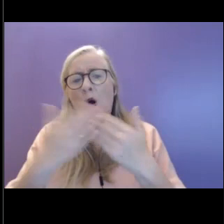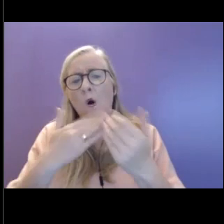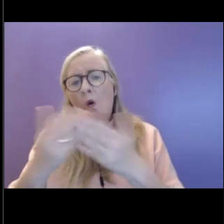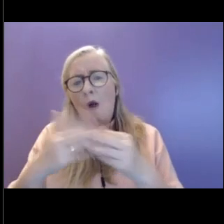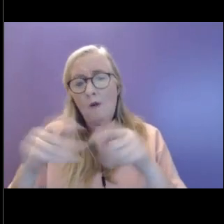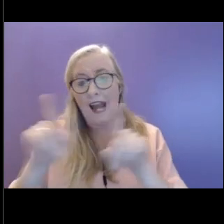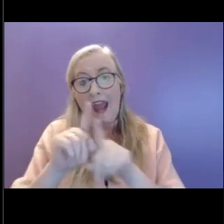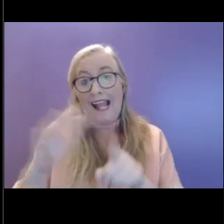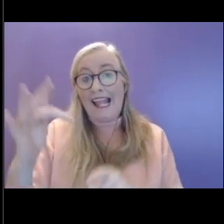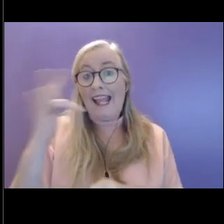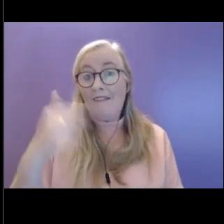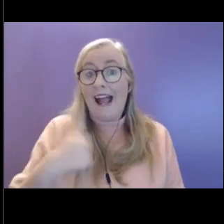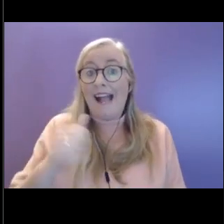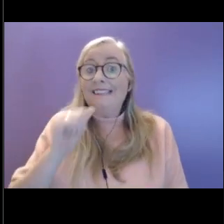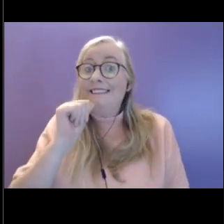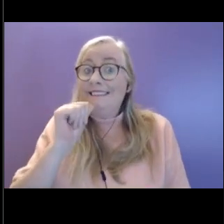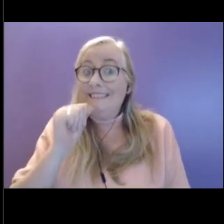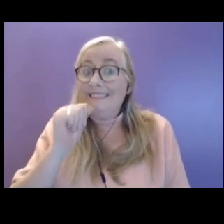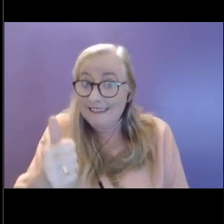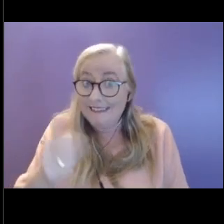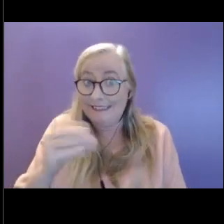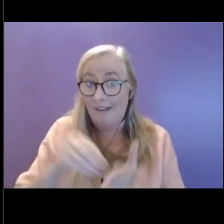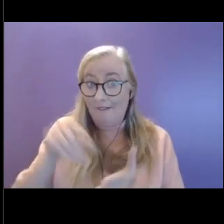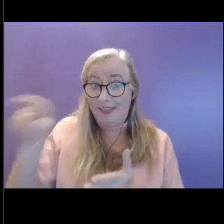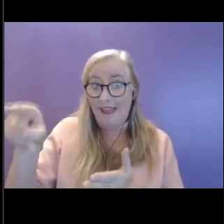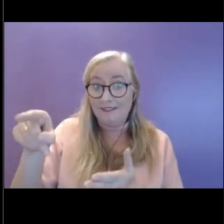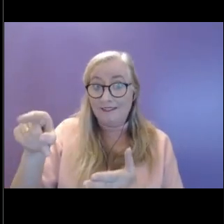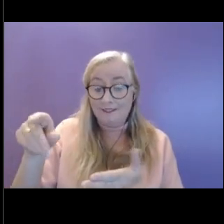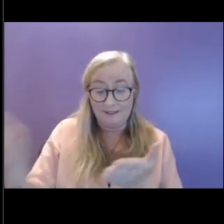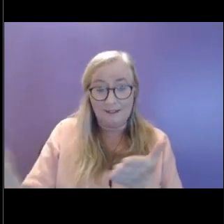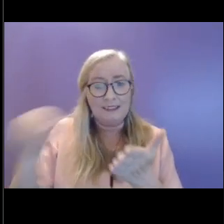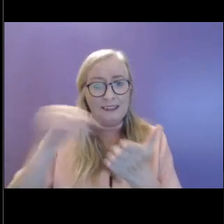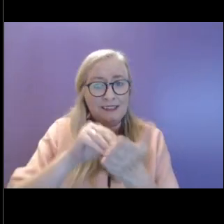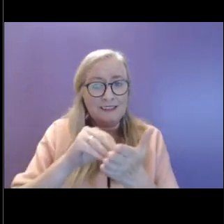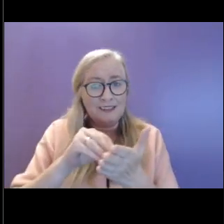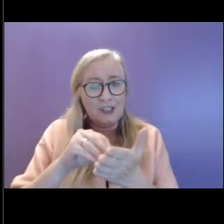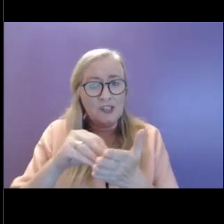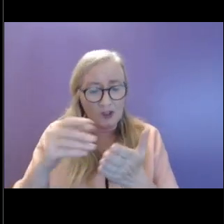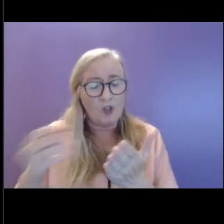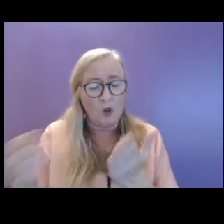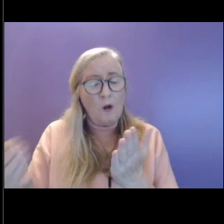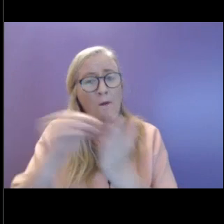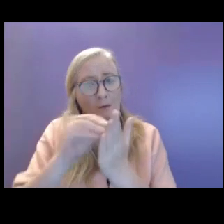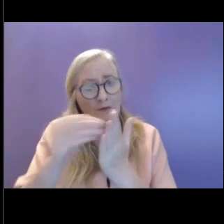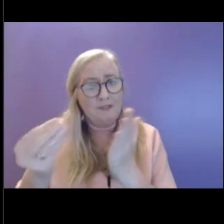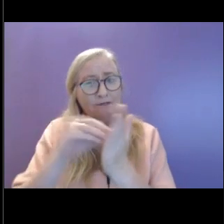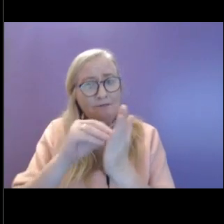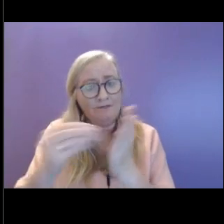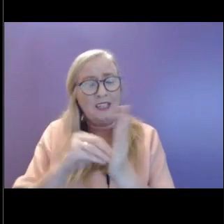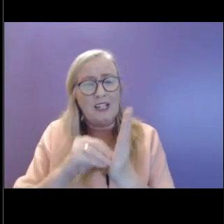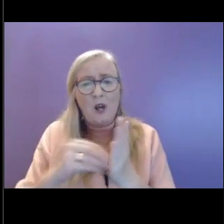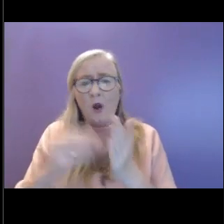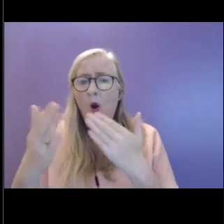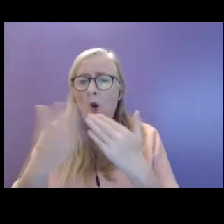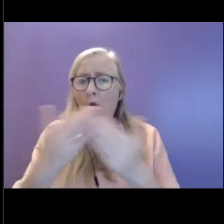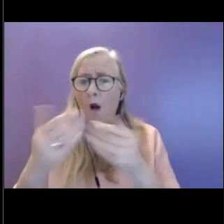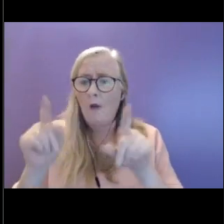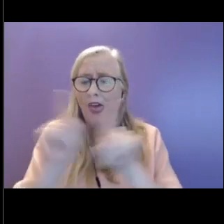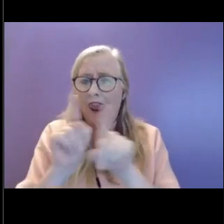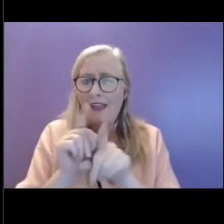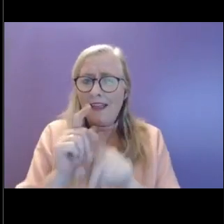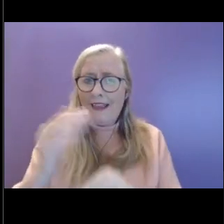didn't have this thing in our life? So that's what this subtraction rather than addition is like. What would it be like if